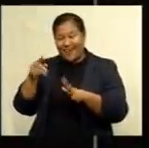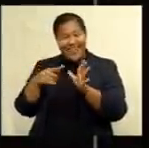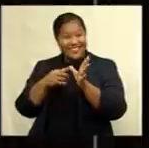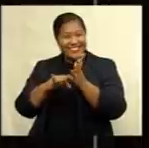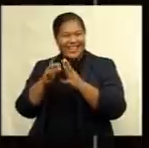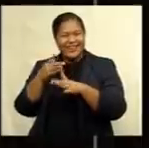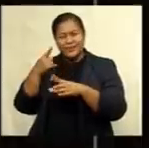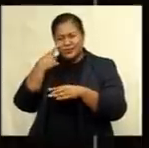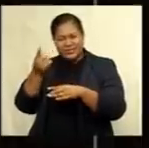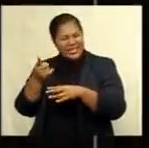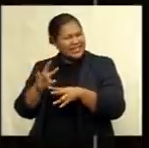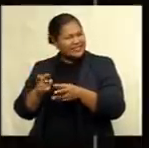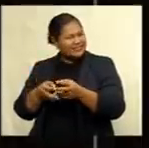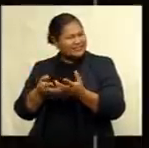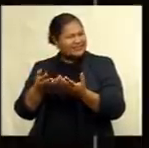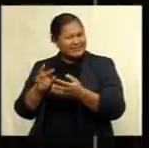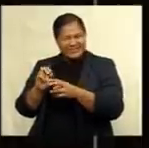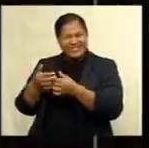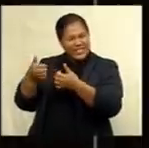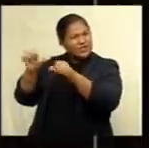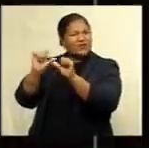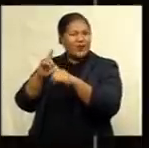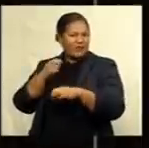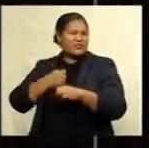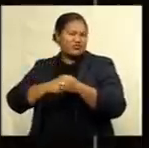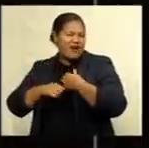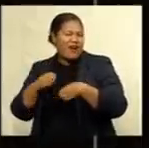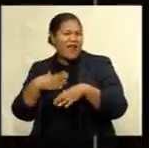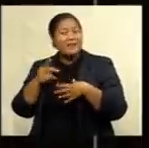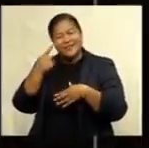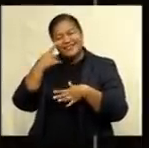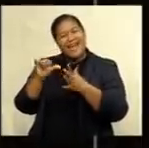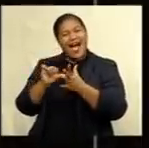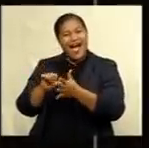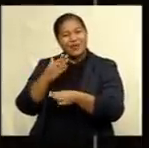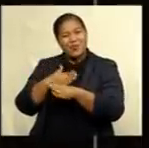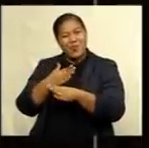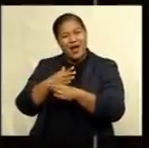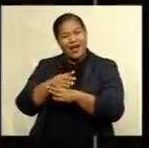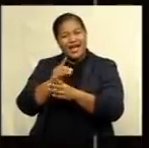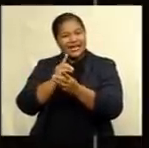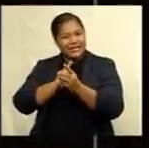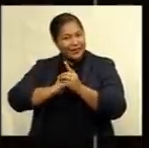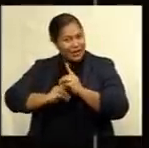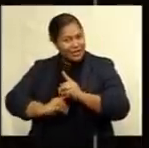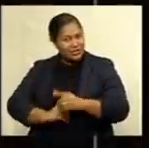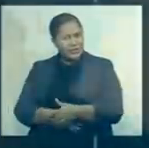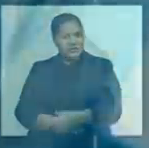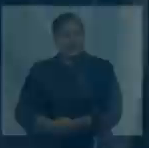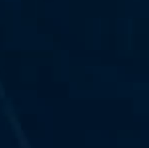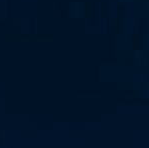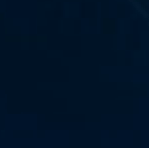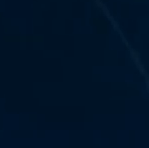fruit of her struggles but purely the result of hard work and determination. Talimata Eda Kula reports.